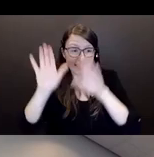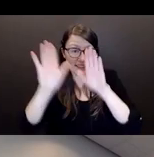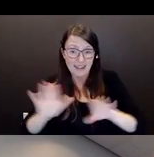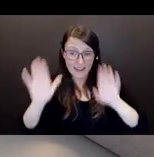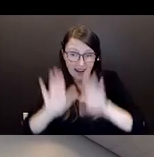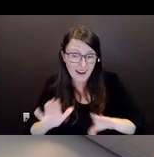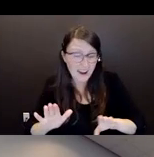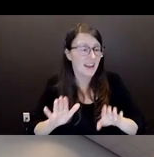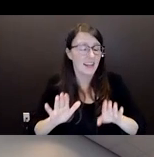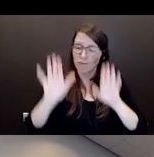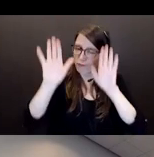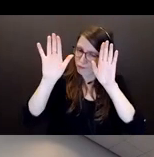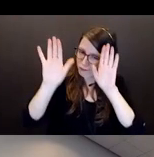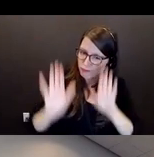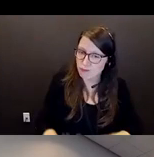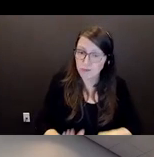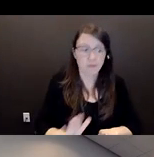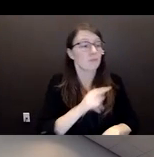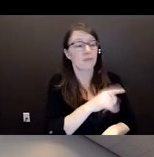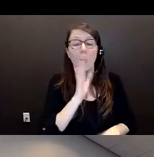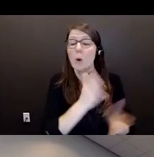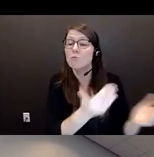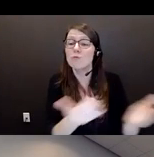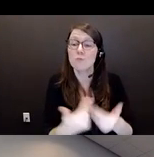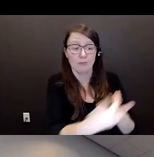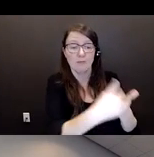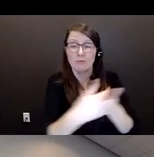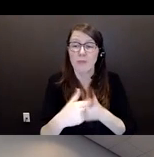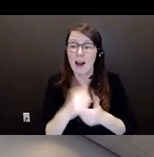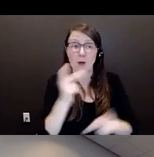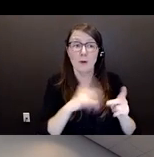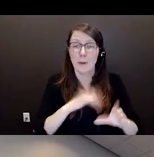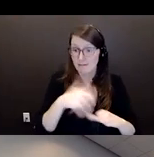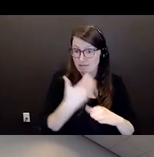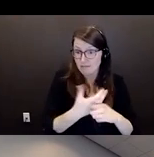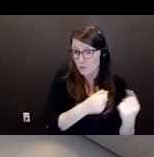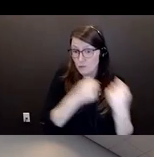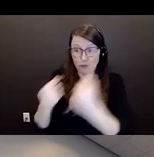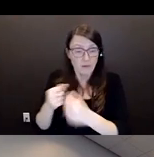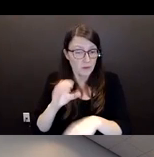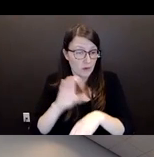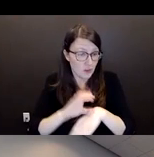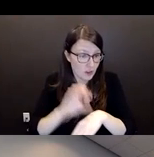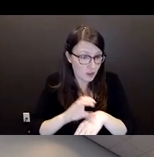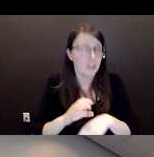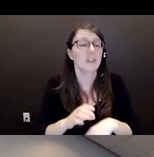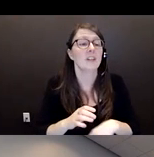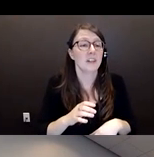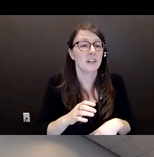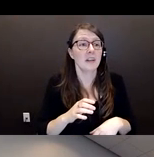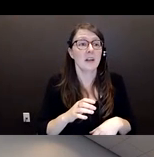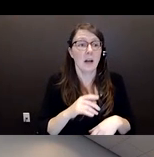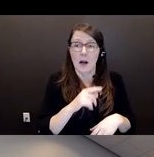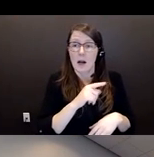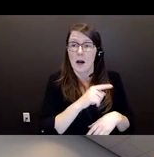and unfortunately, something I did find, have found to be a commonality, is that Ethel was in a car